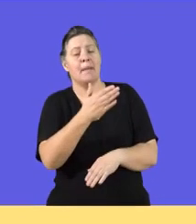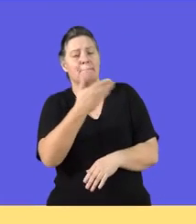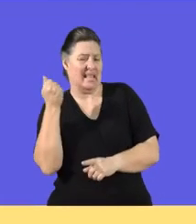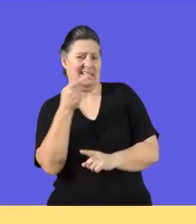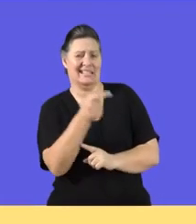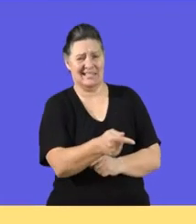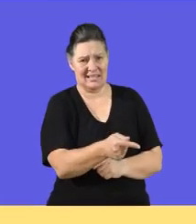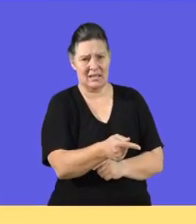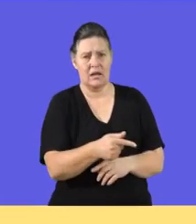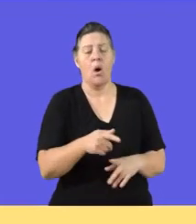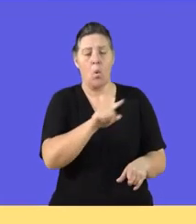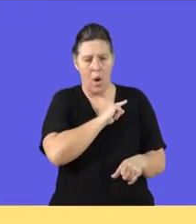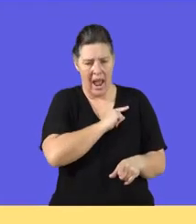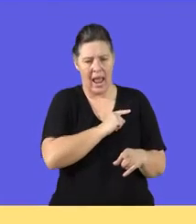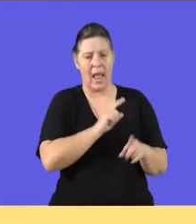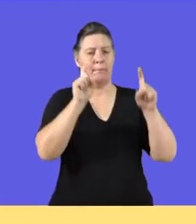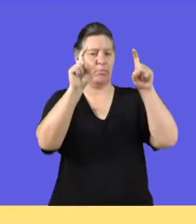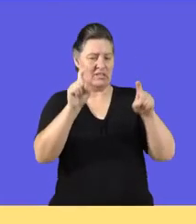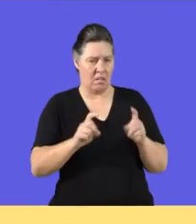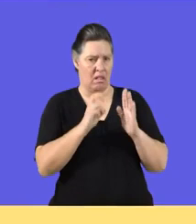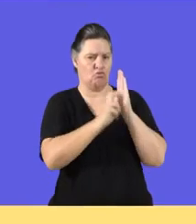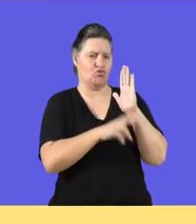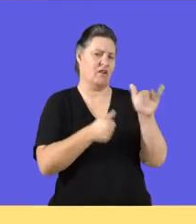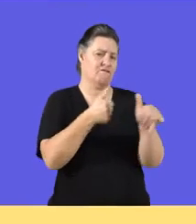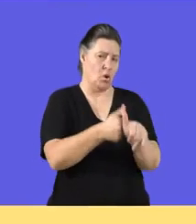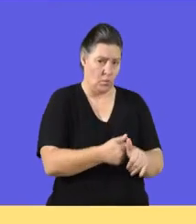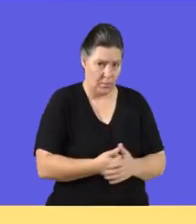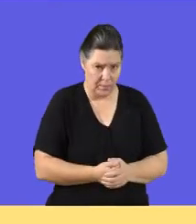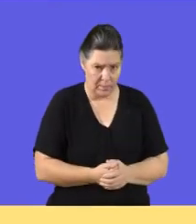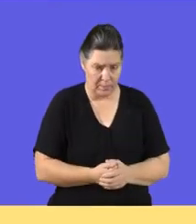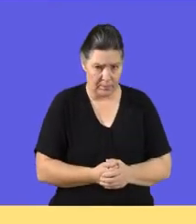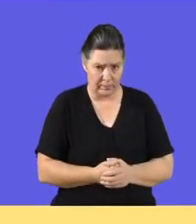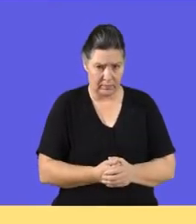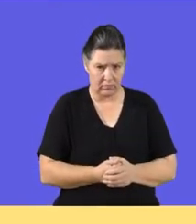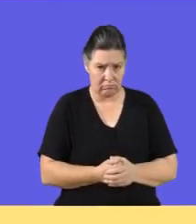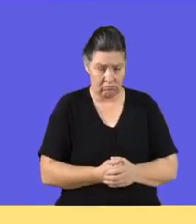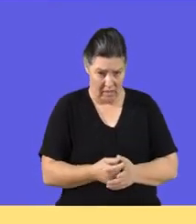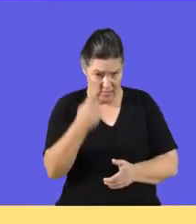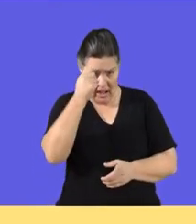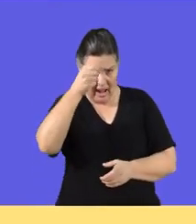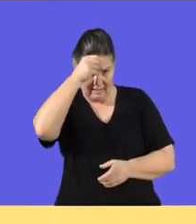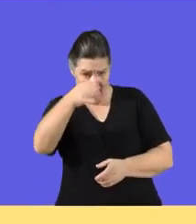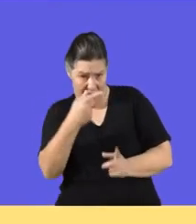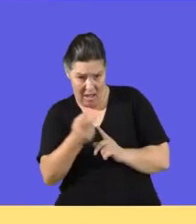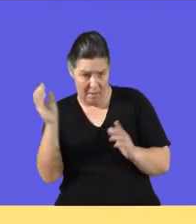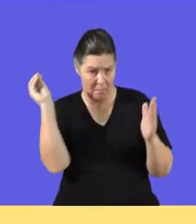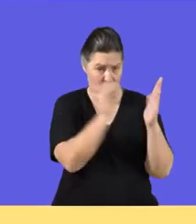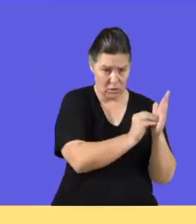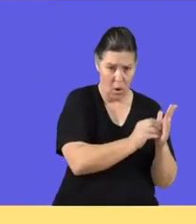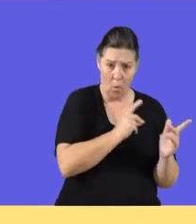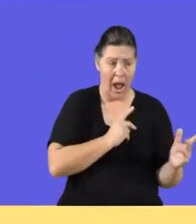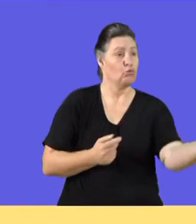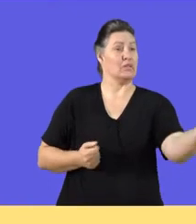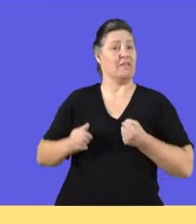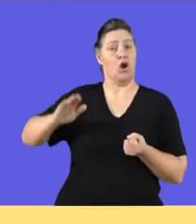advise her basing on some particular principles, all right? Was it wise to record the